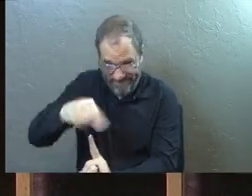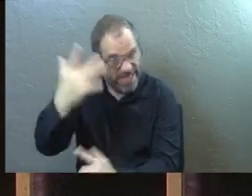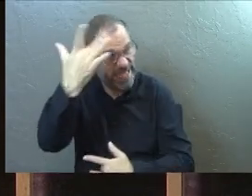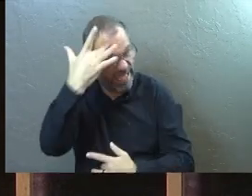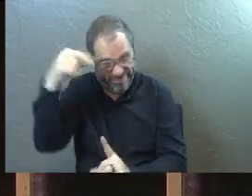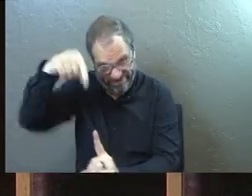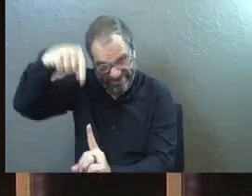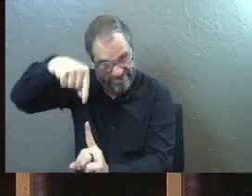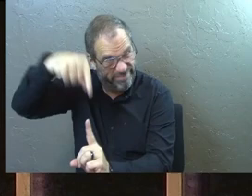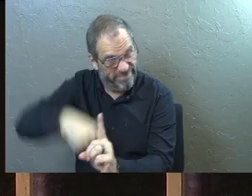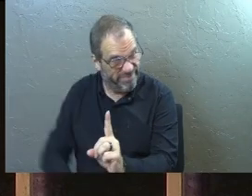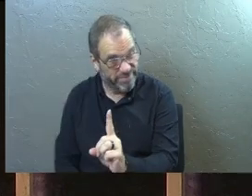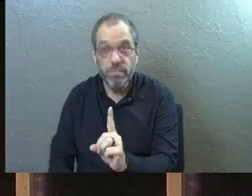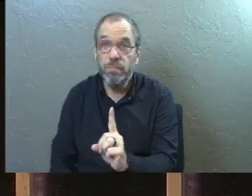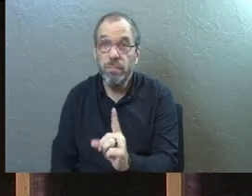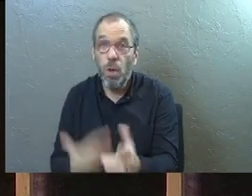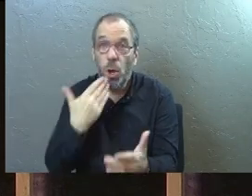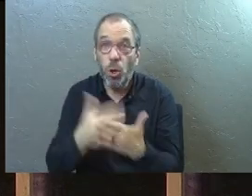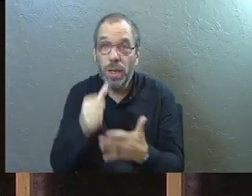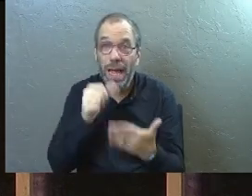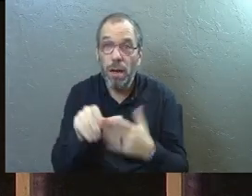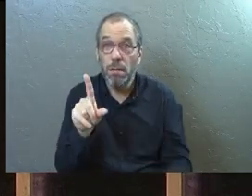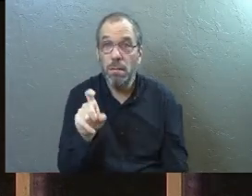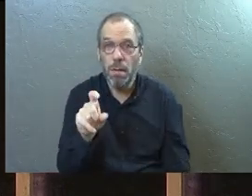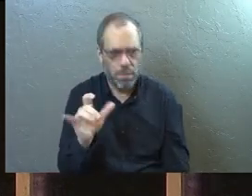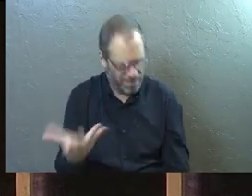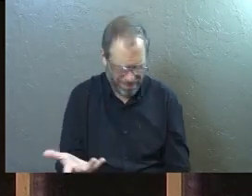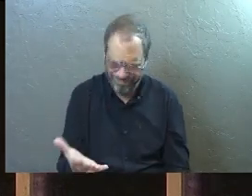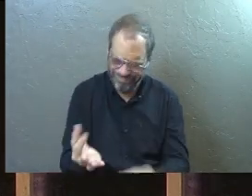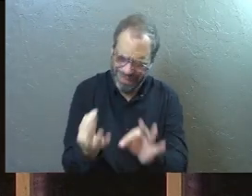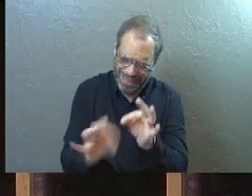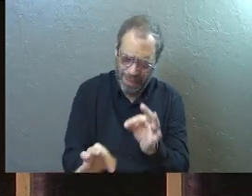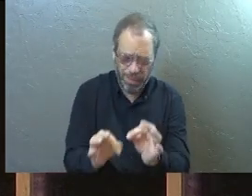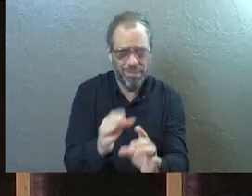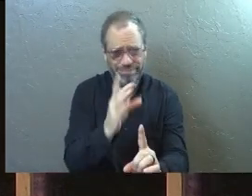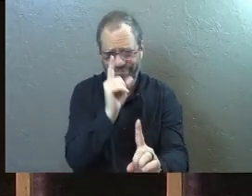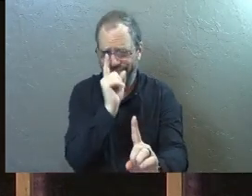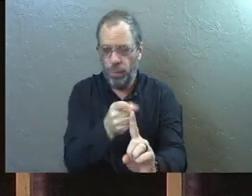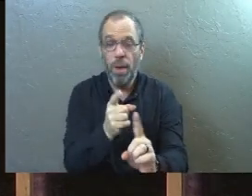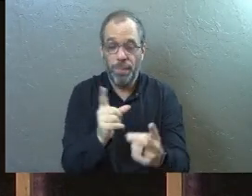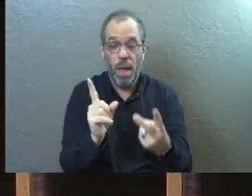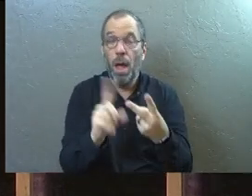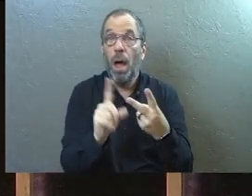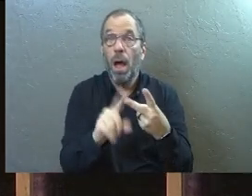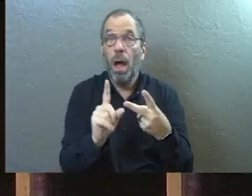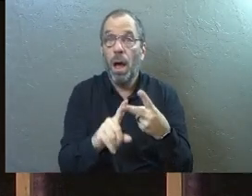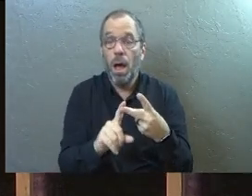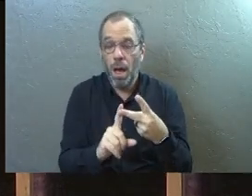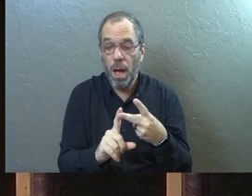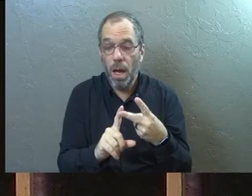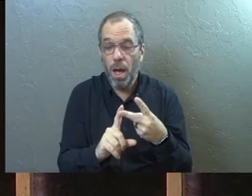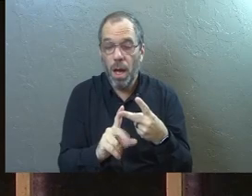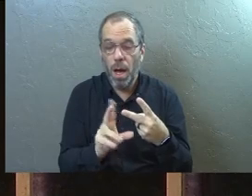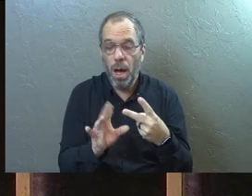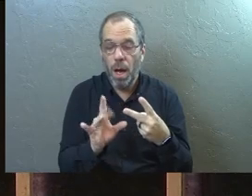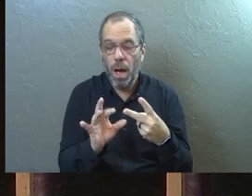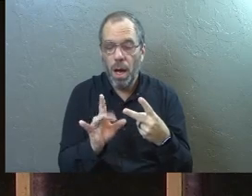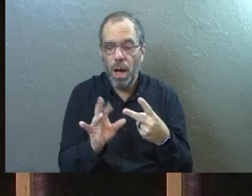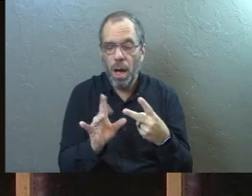sick. It's a good letter, isn't that? Simple and to the point. The other thing I want you to notice is that